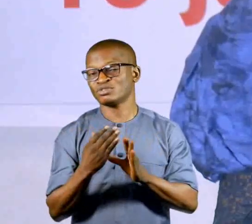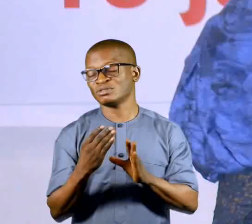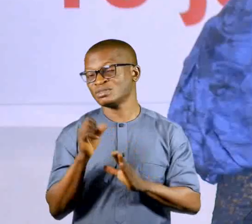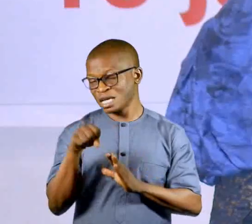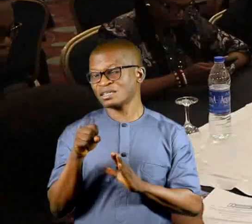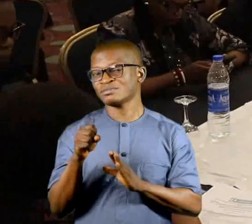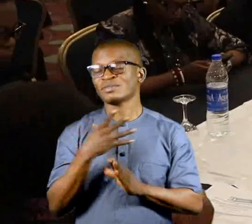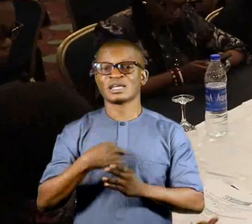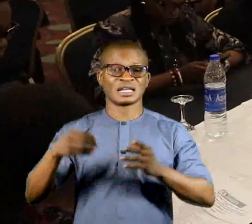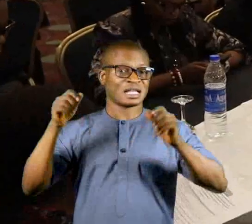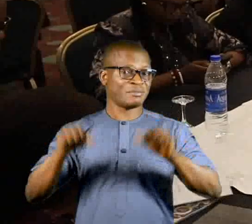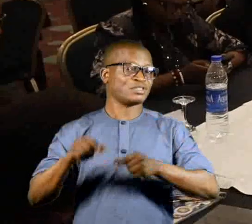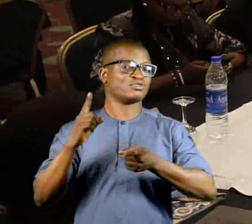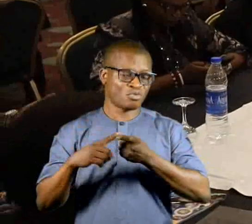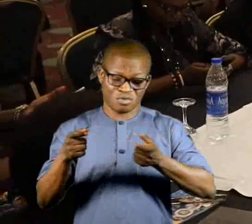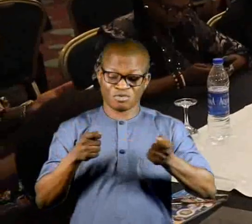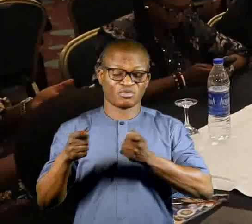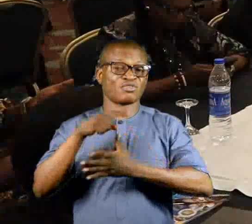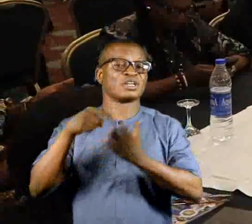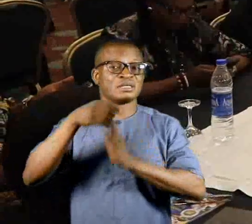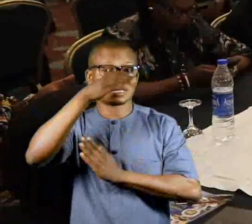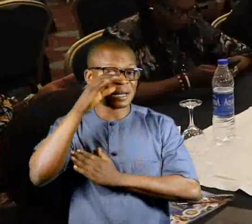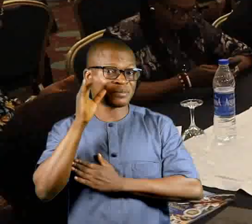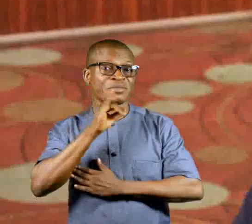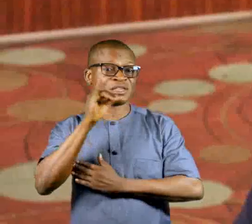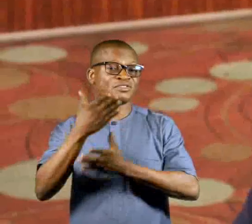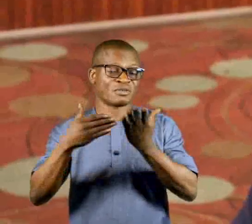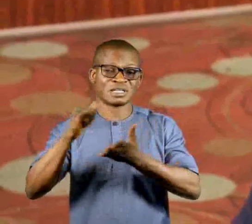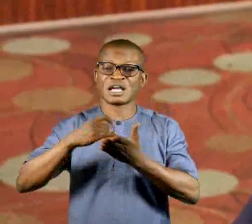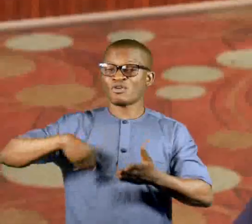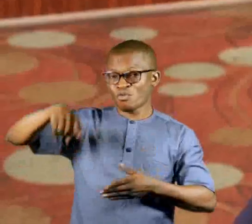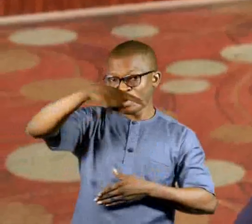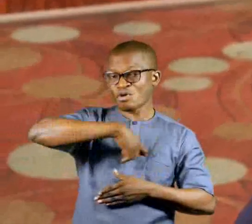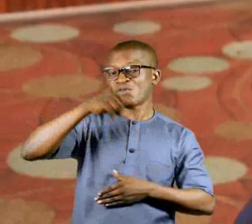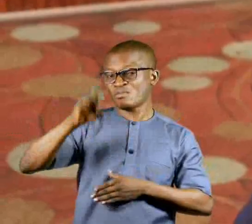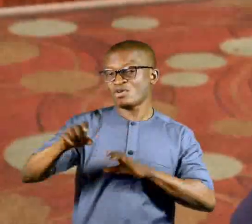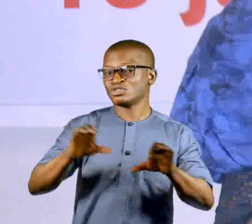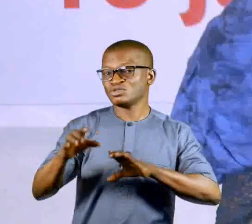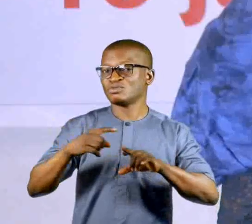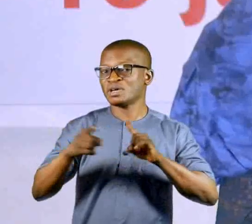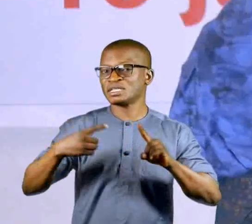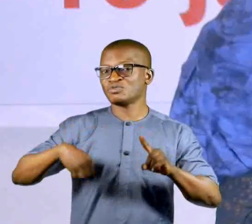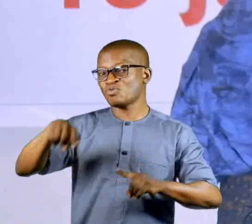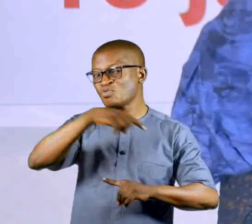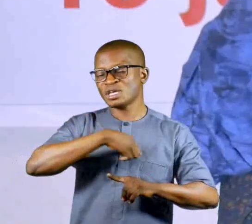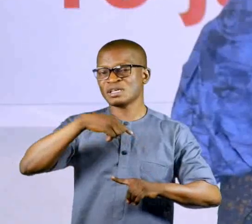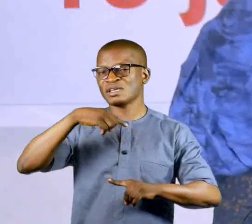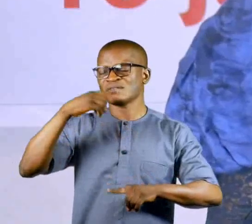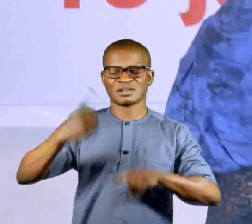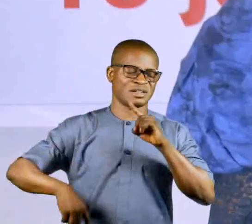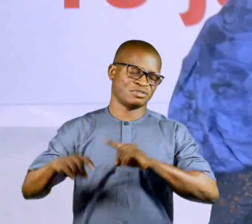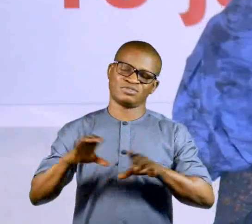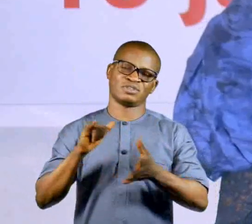the ability to control this crime is something that we must all do but we can't do that without